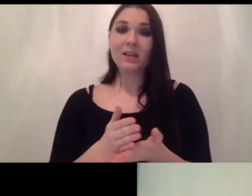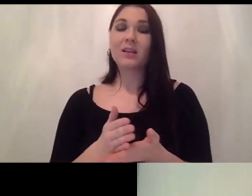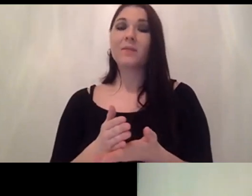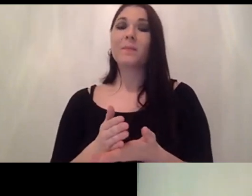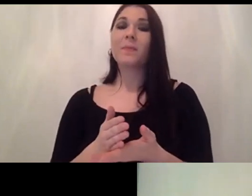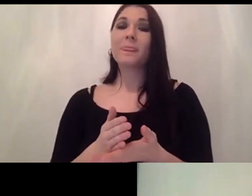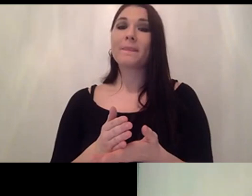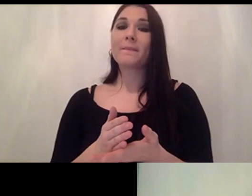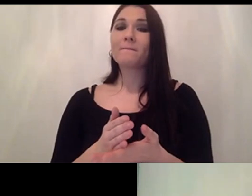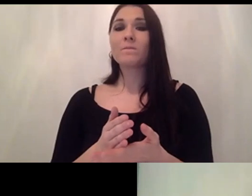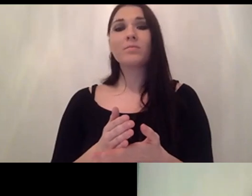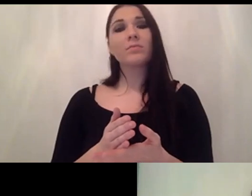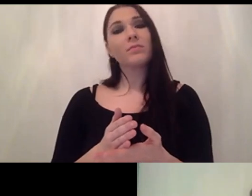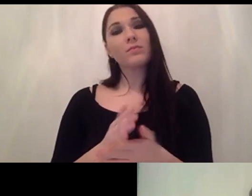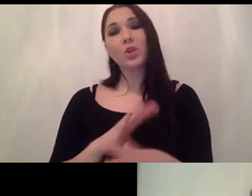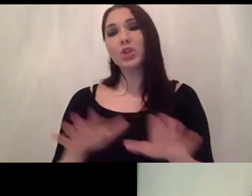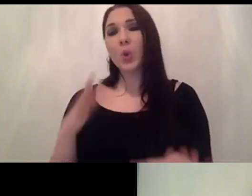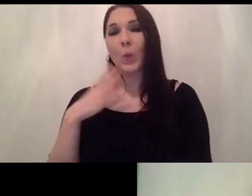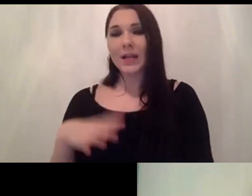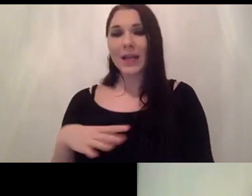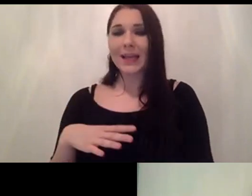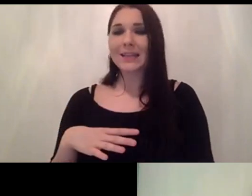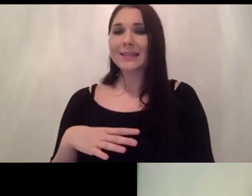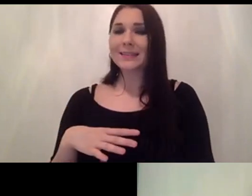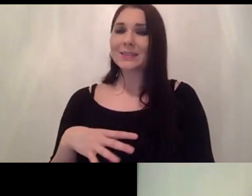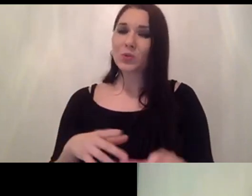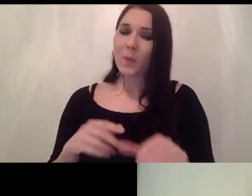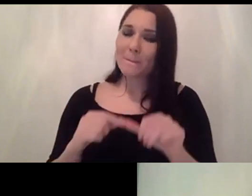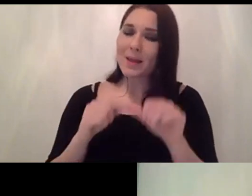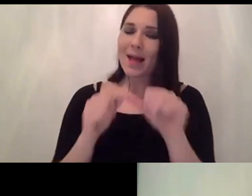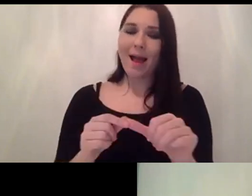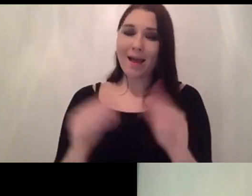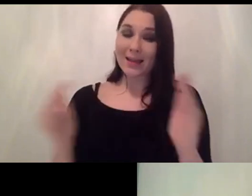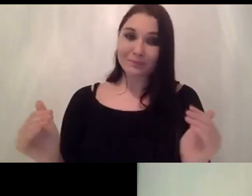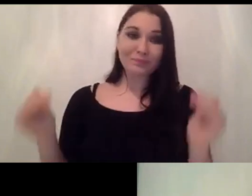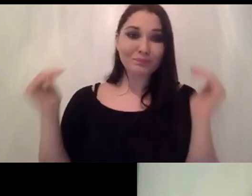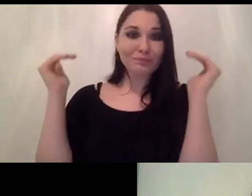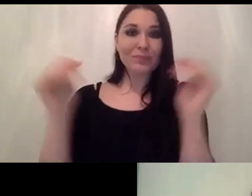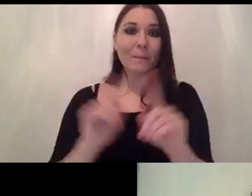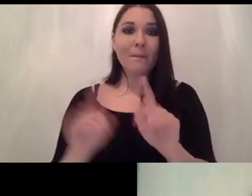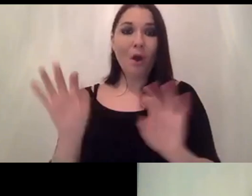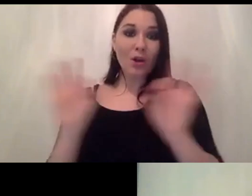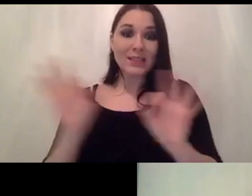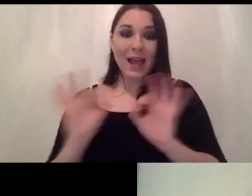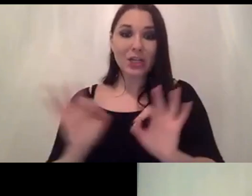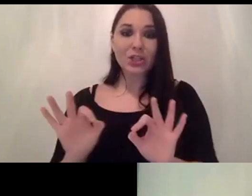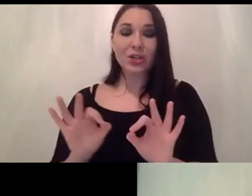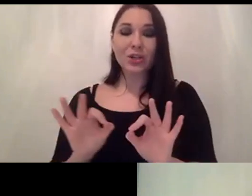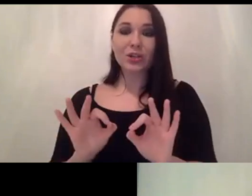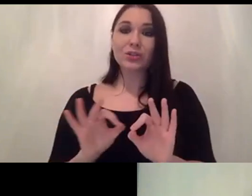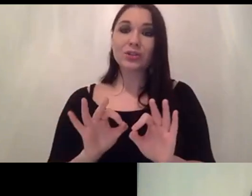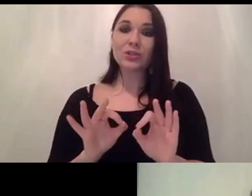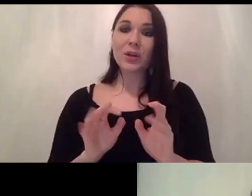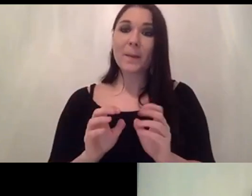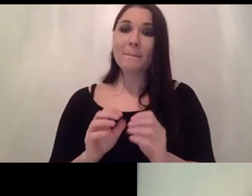sometimes you don't necessarily need to apply the the the top state of the art like um architectures like uh june lee mentioned which